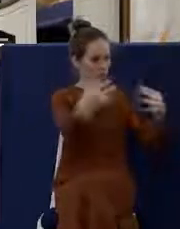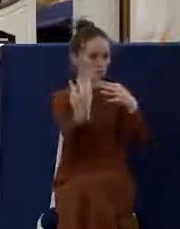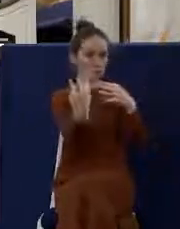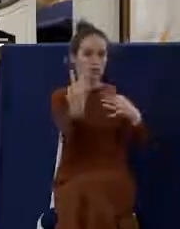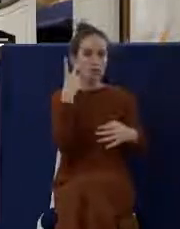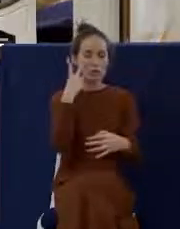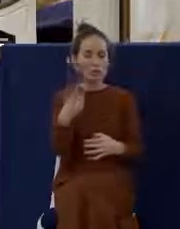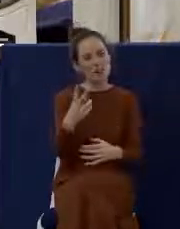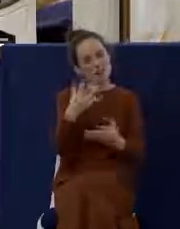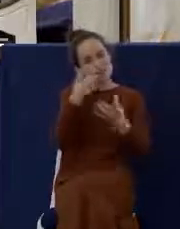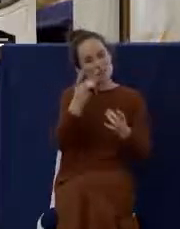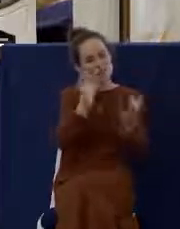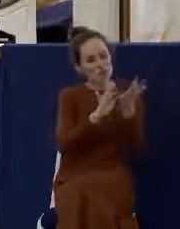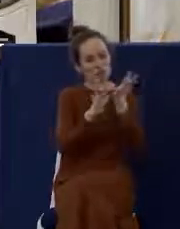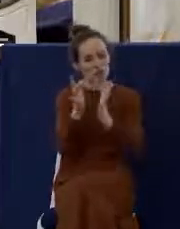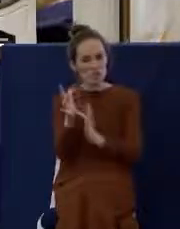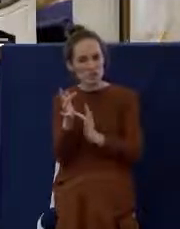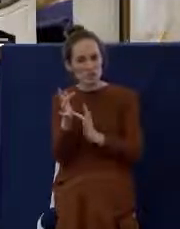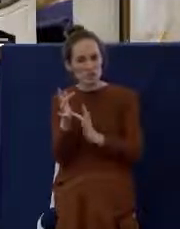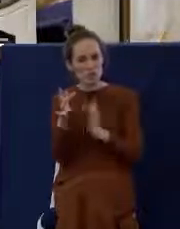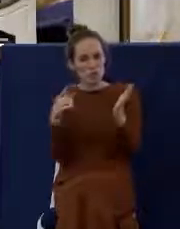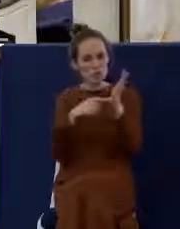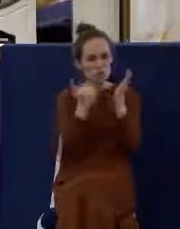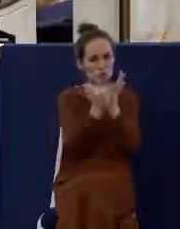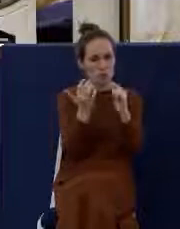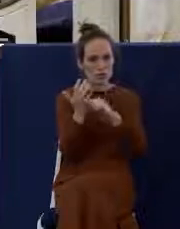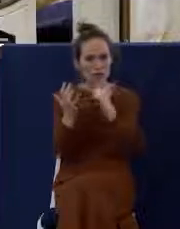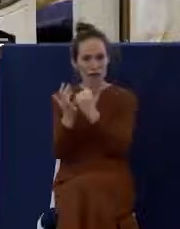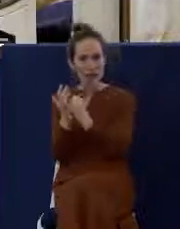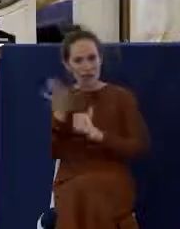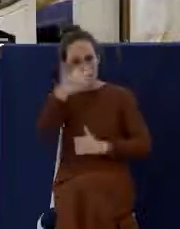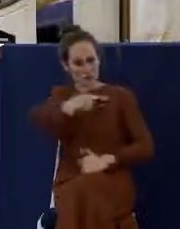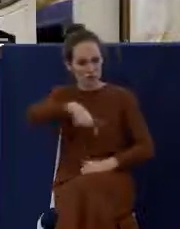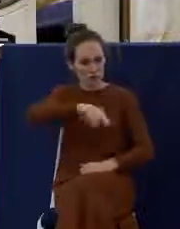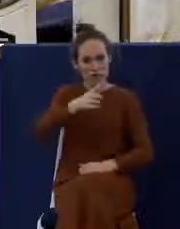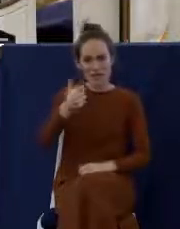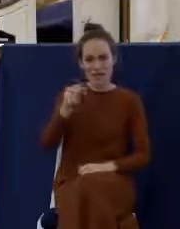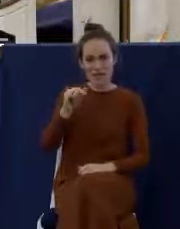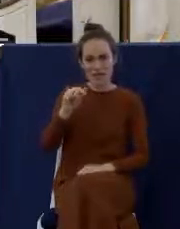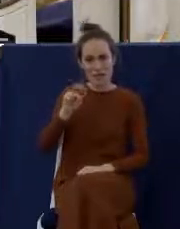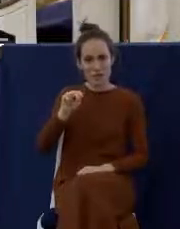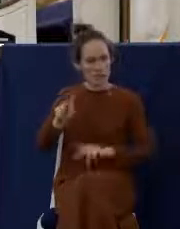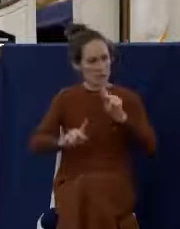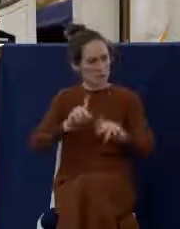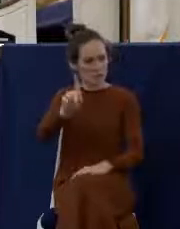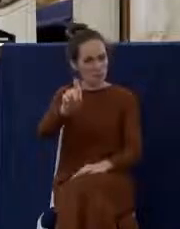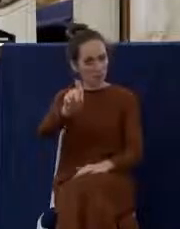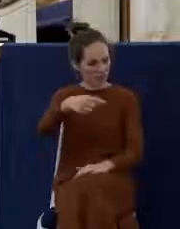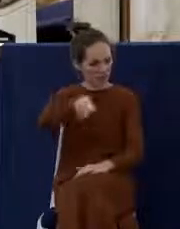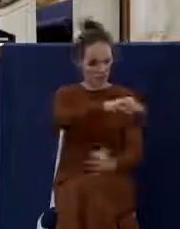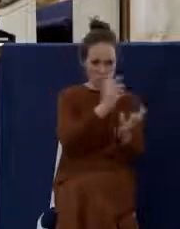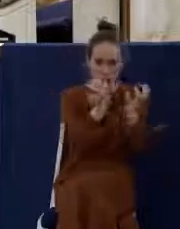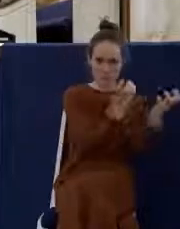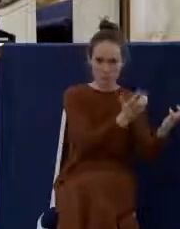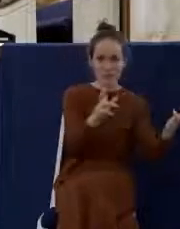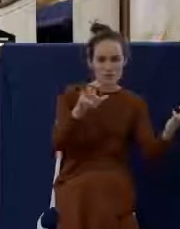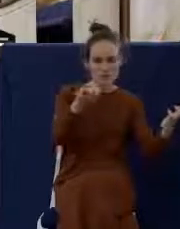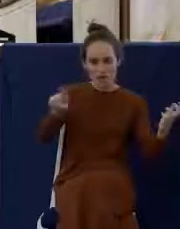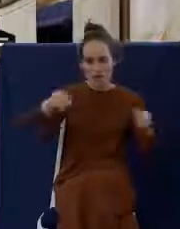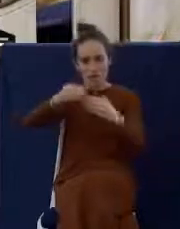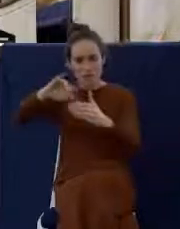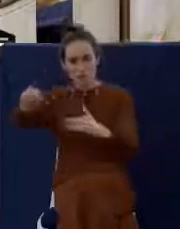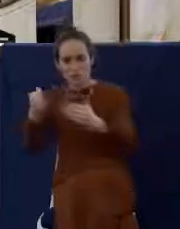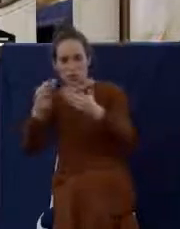Jesus crucified among the Galatians? I thought Jesus was crucified in Jerusalem. Paul said he was crucified,